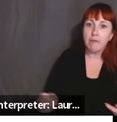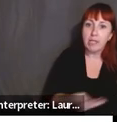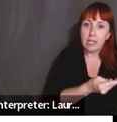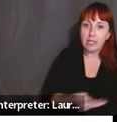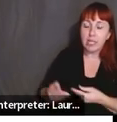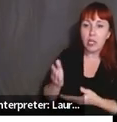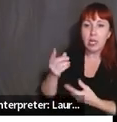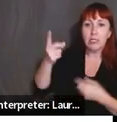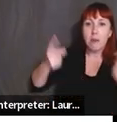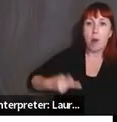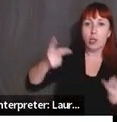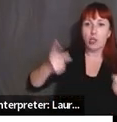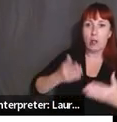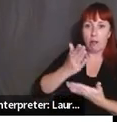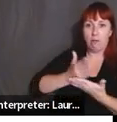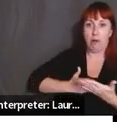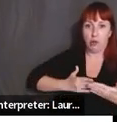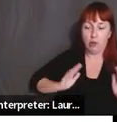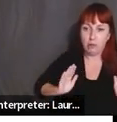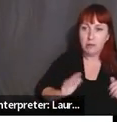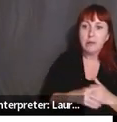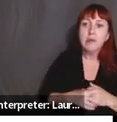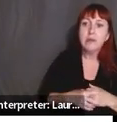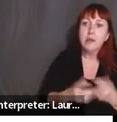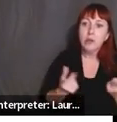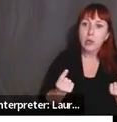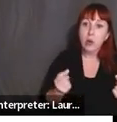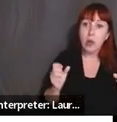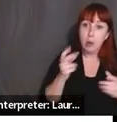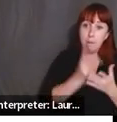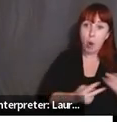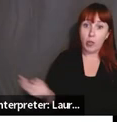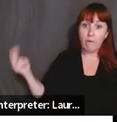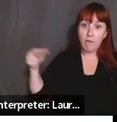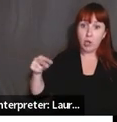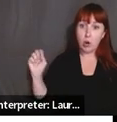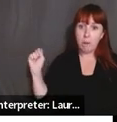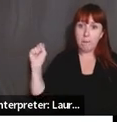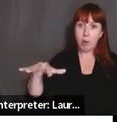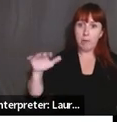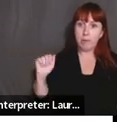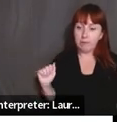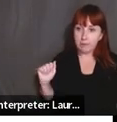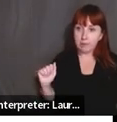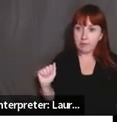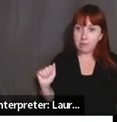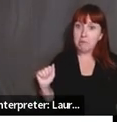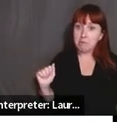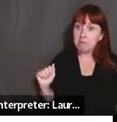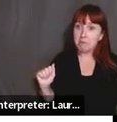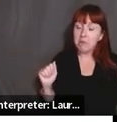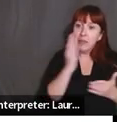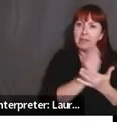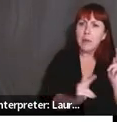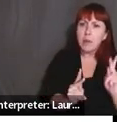facilitator, and this is where you present kind of, uh, both sides of an issue that may be helpful for some people who needs